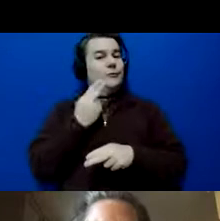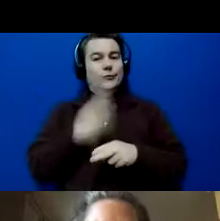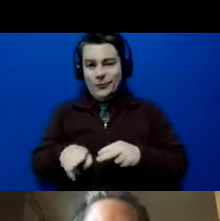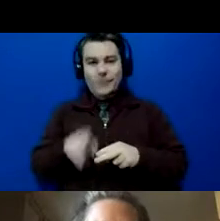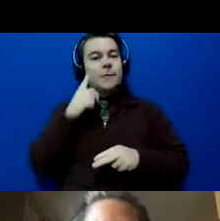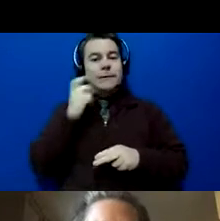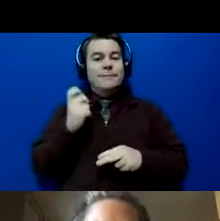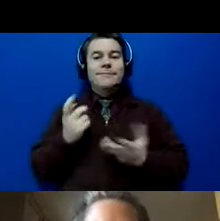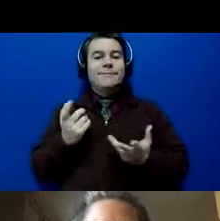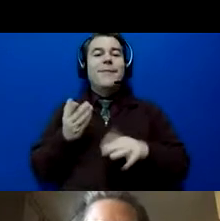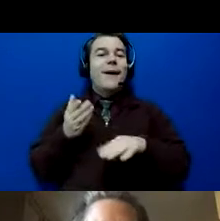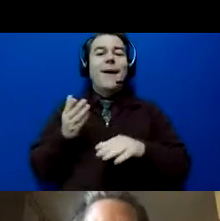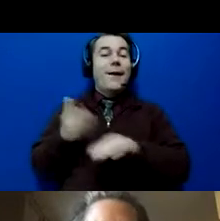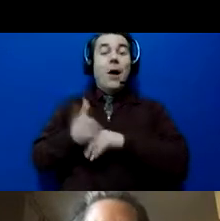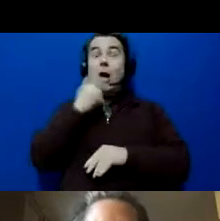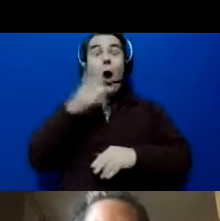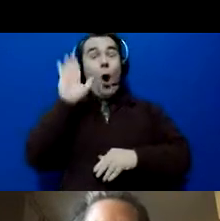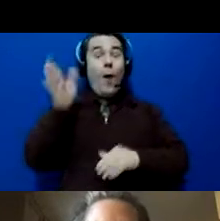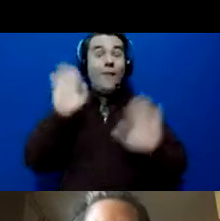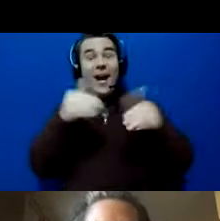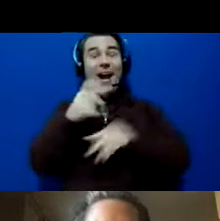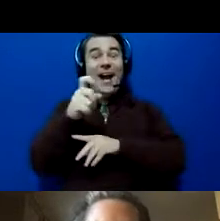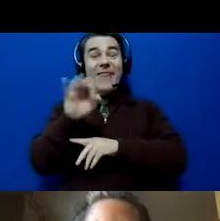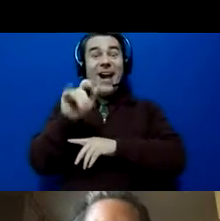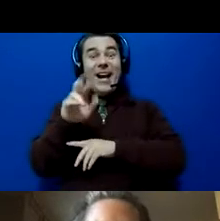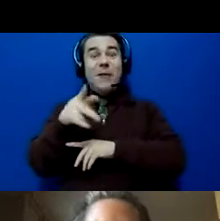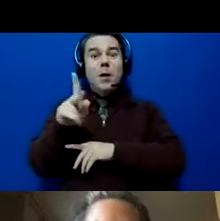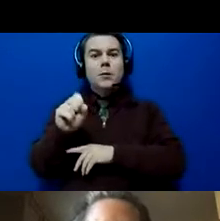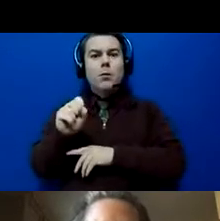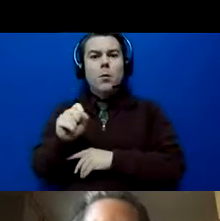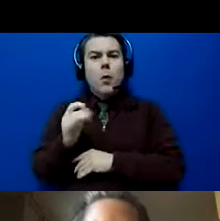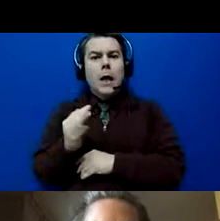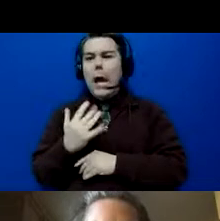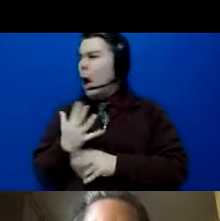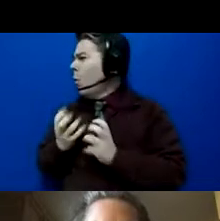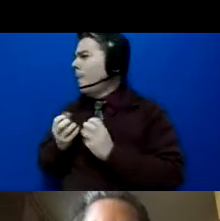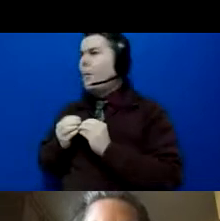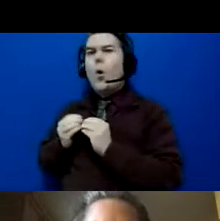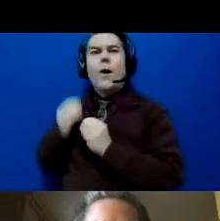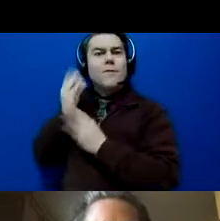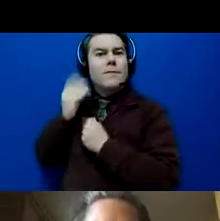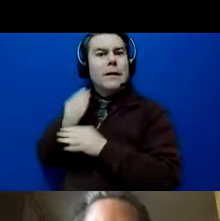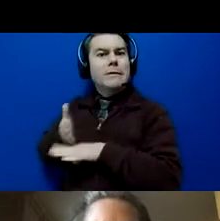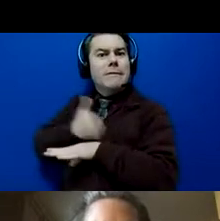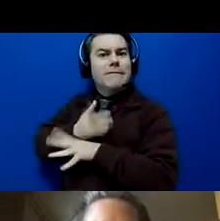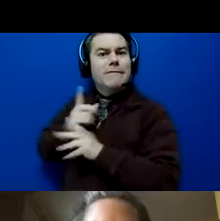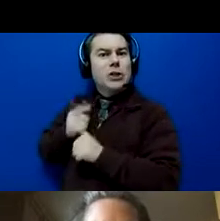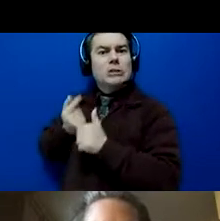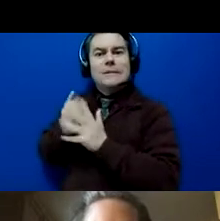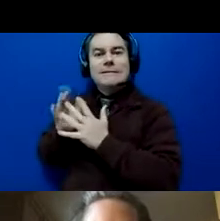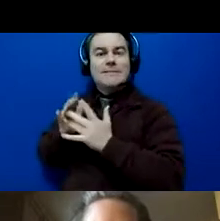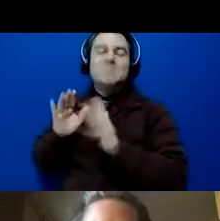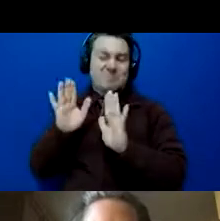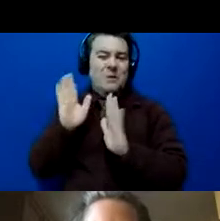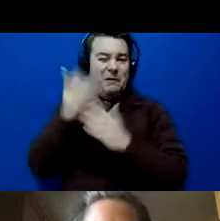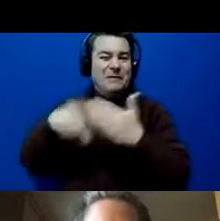I said, Oh, we'll do X Factor Plus. I was like, Oh, I want to get more info before we dive in. So we will do that. Okay